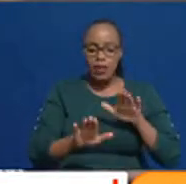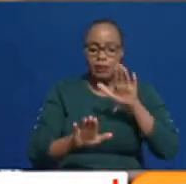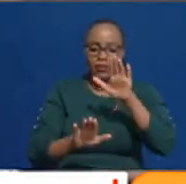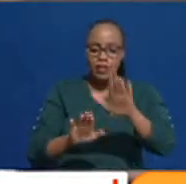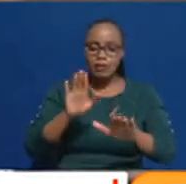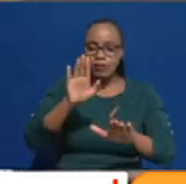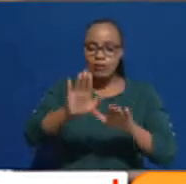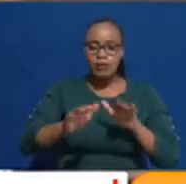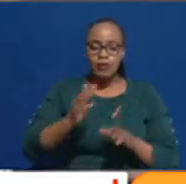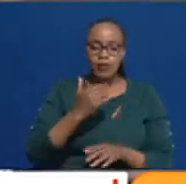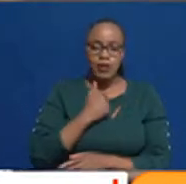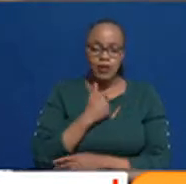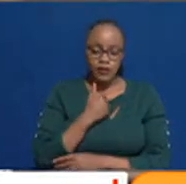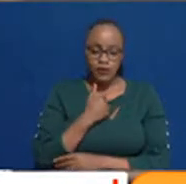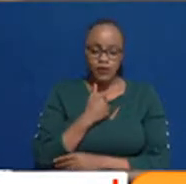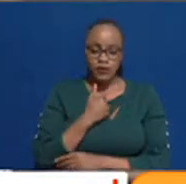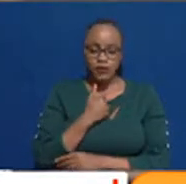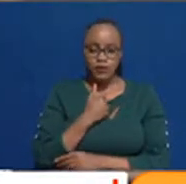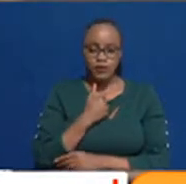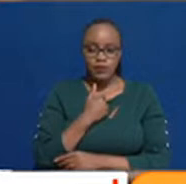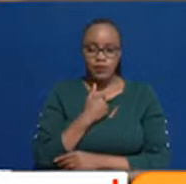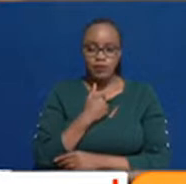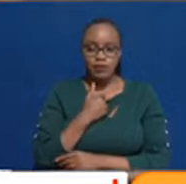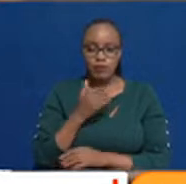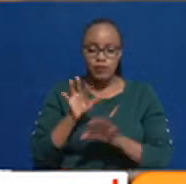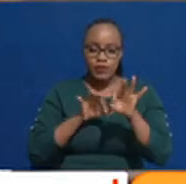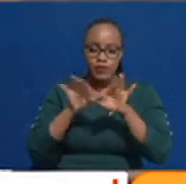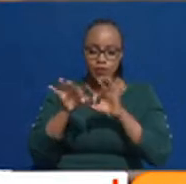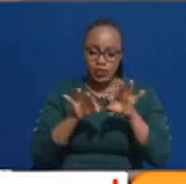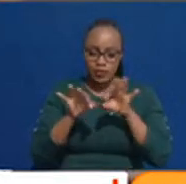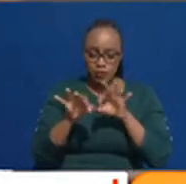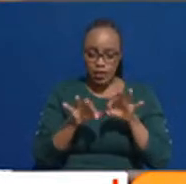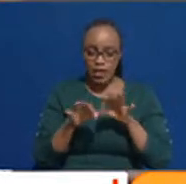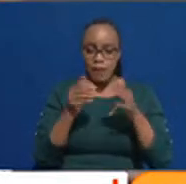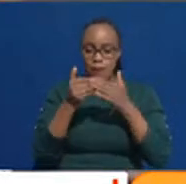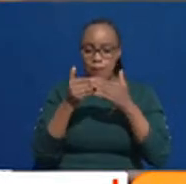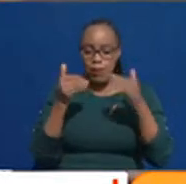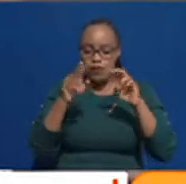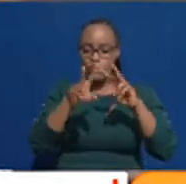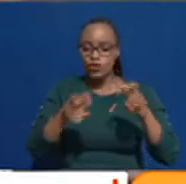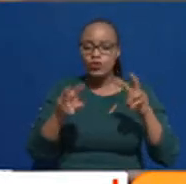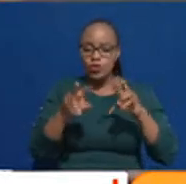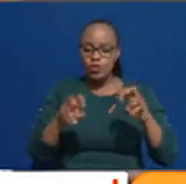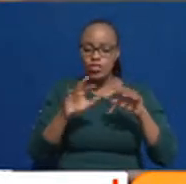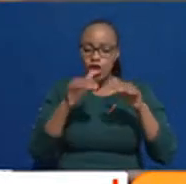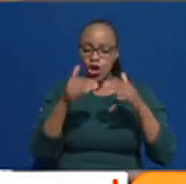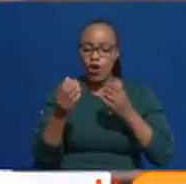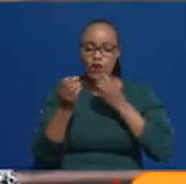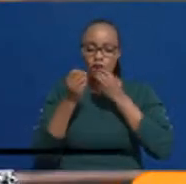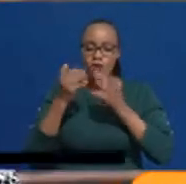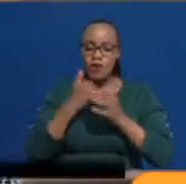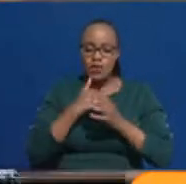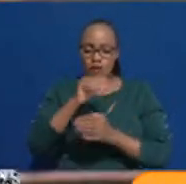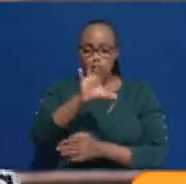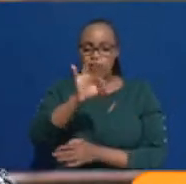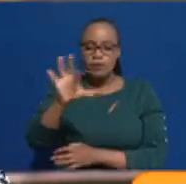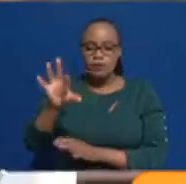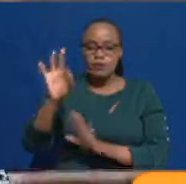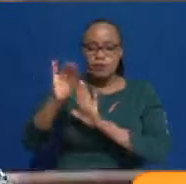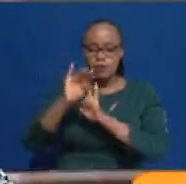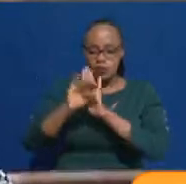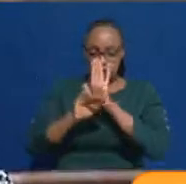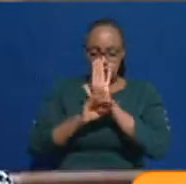you know, explanation. And before you check off, it tells you that you have selected programs